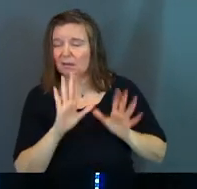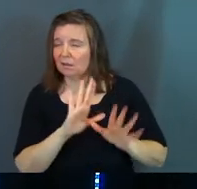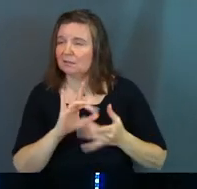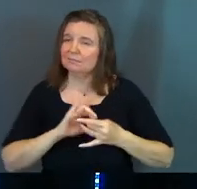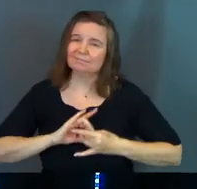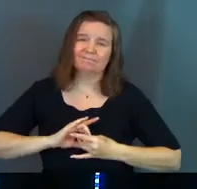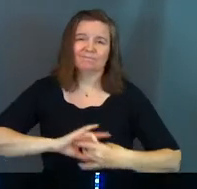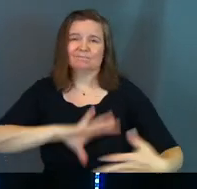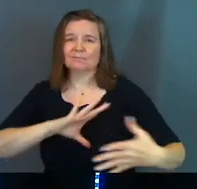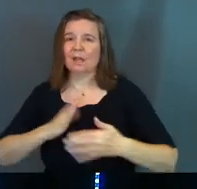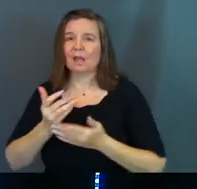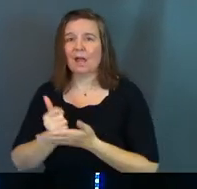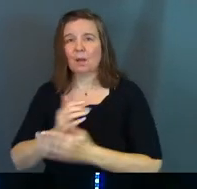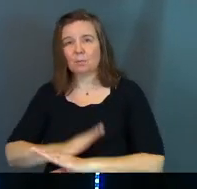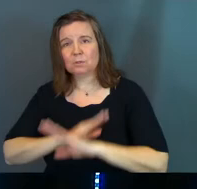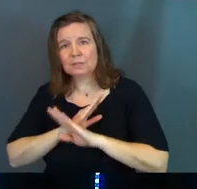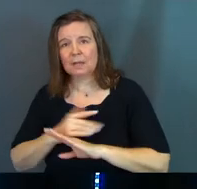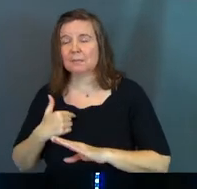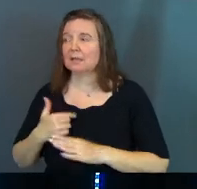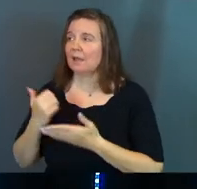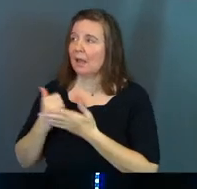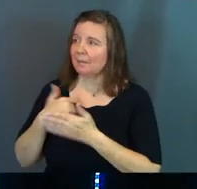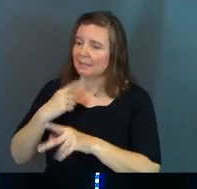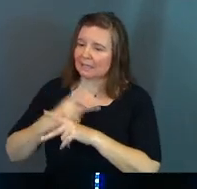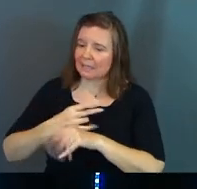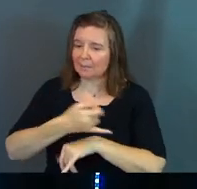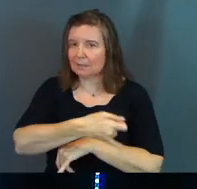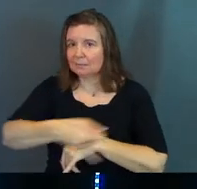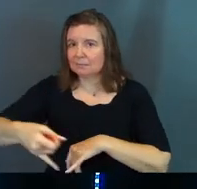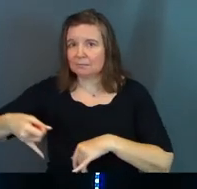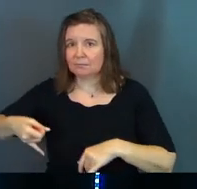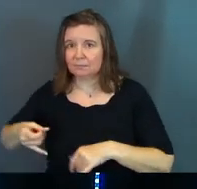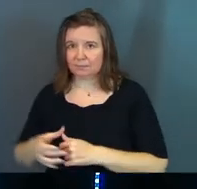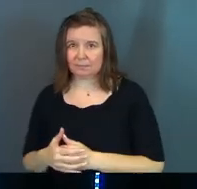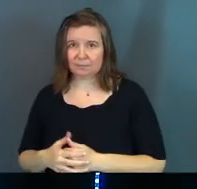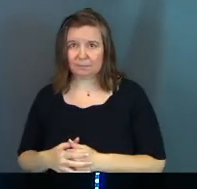Jesus, you've got to help protect me. Jesus, you've got to keep me from the line.